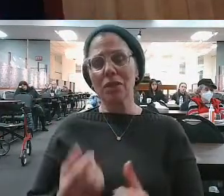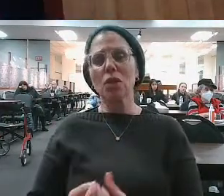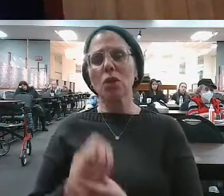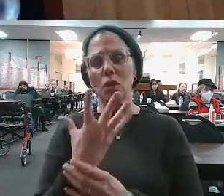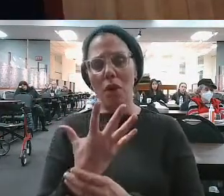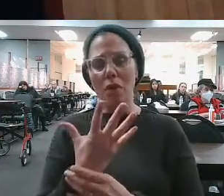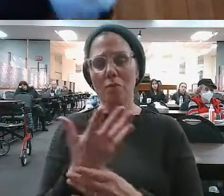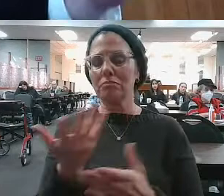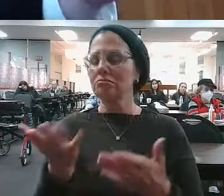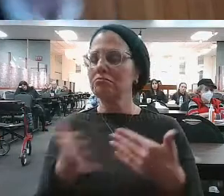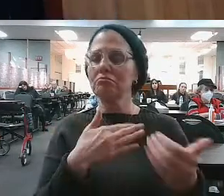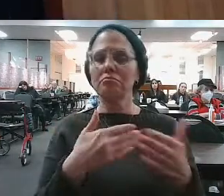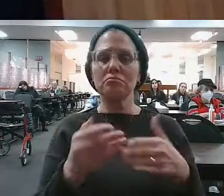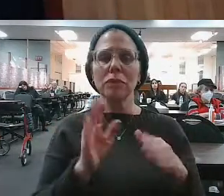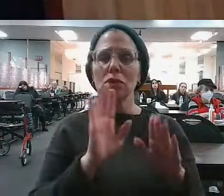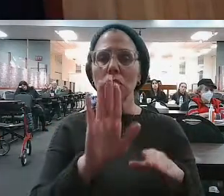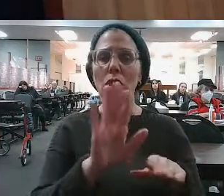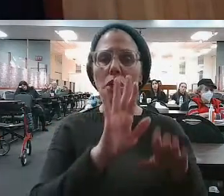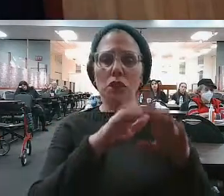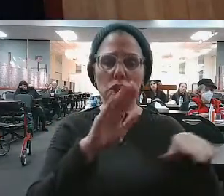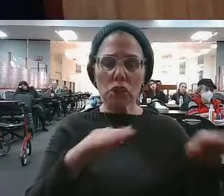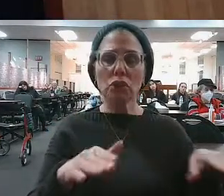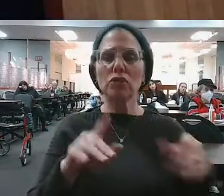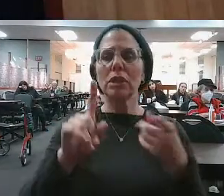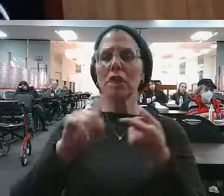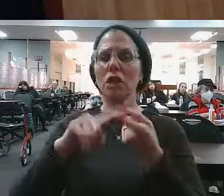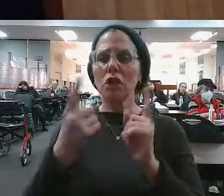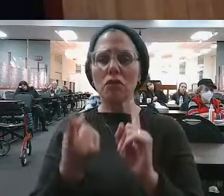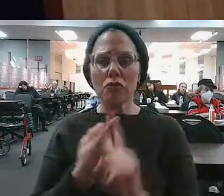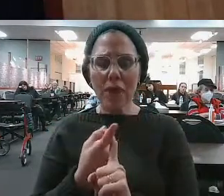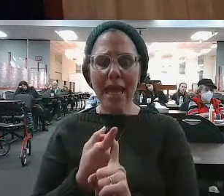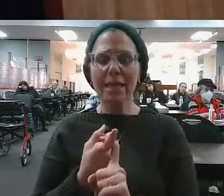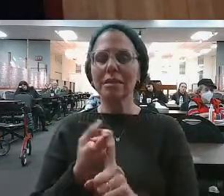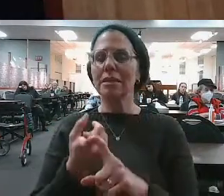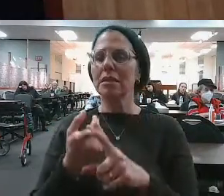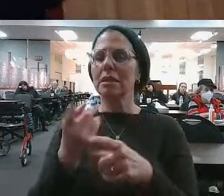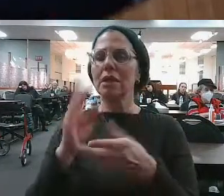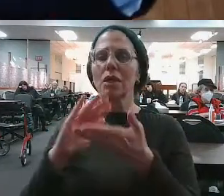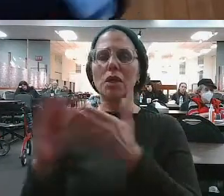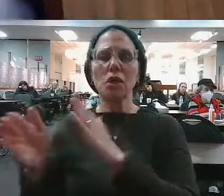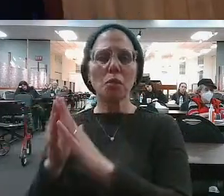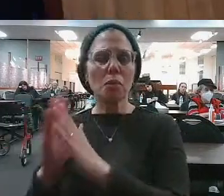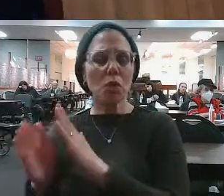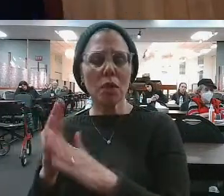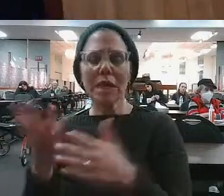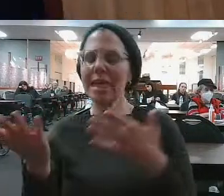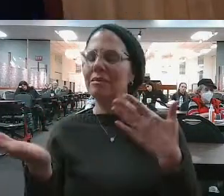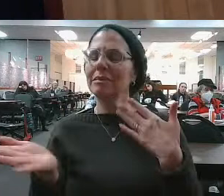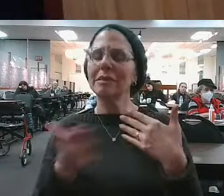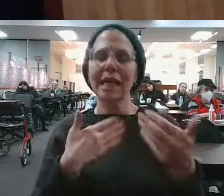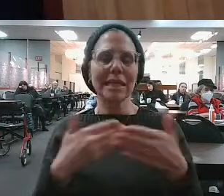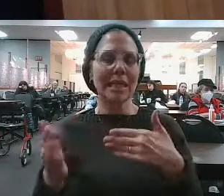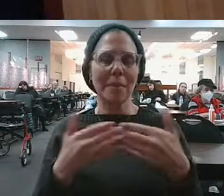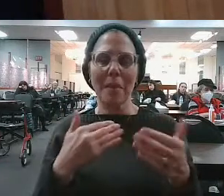Whether it's one's children, whether it's one's friends, whether it's one's kihilah, whatever it might be. A